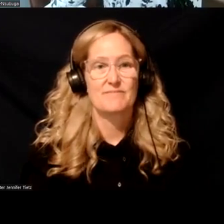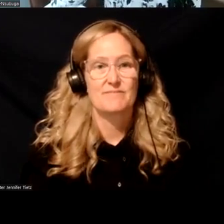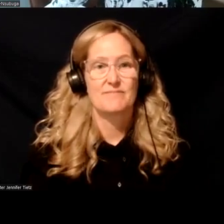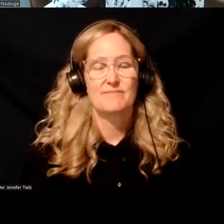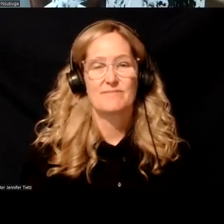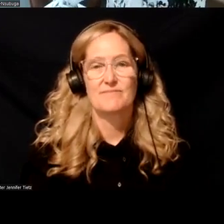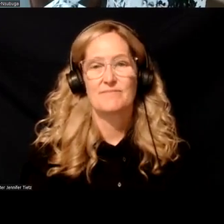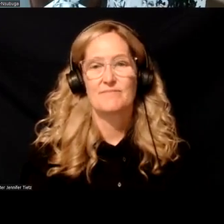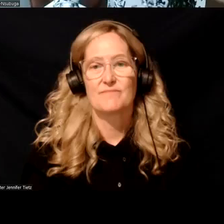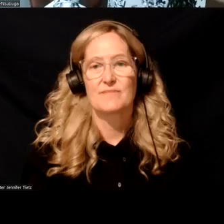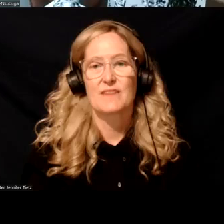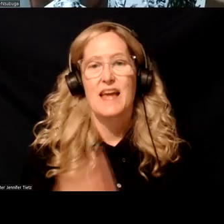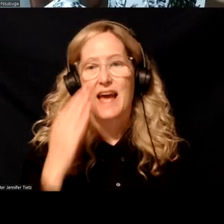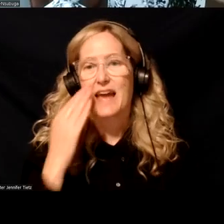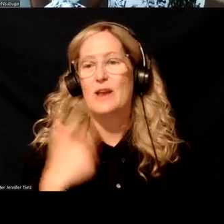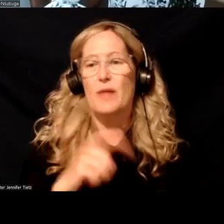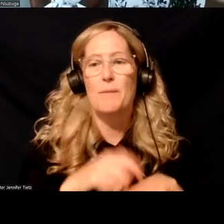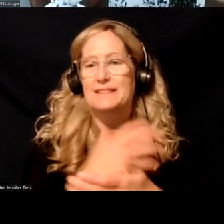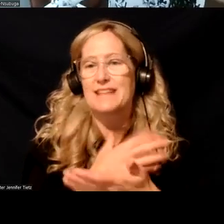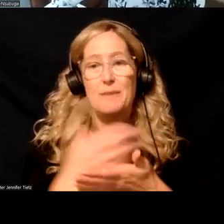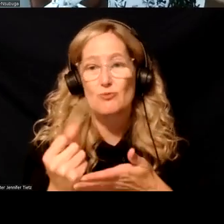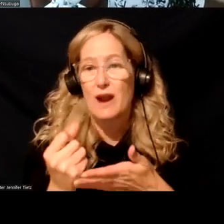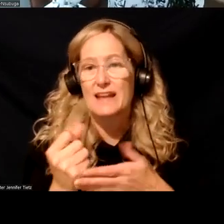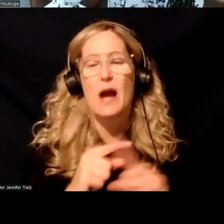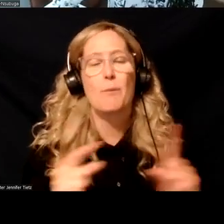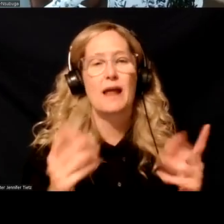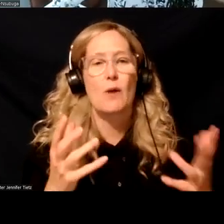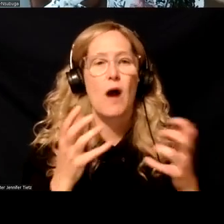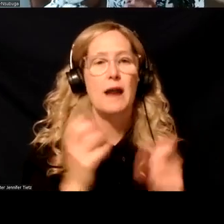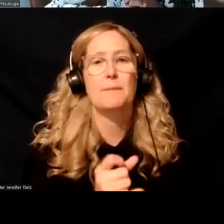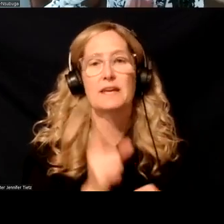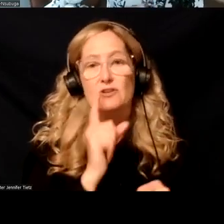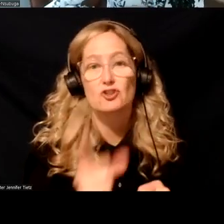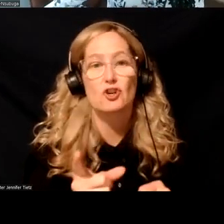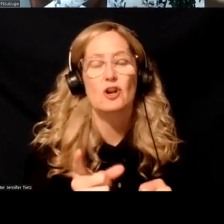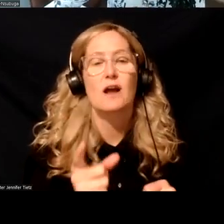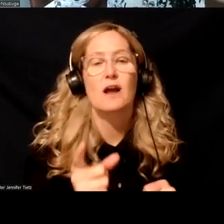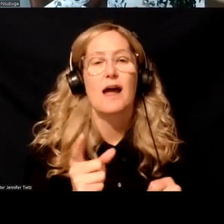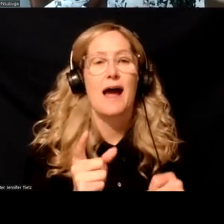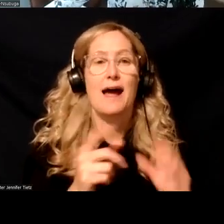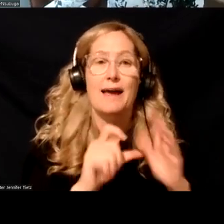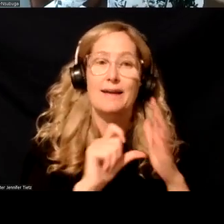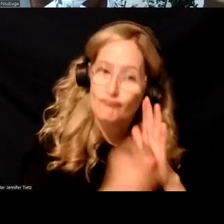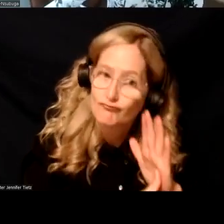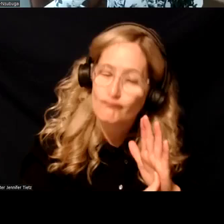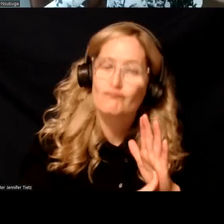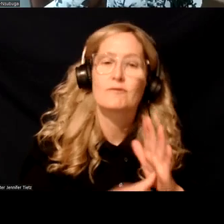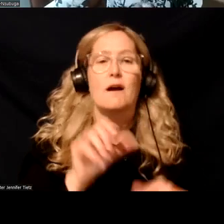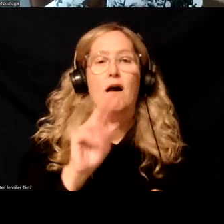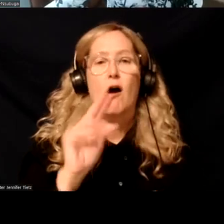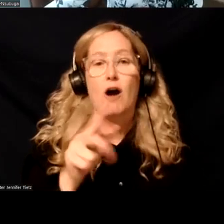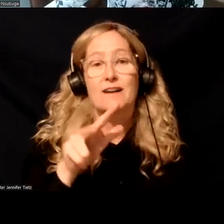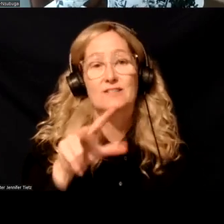And I know I'm probably running out of time, but I would like to make sure I highlight that August 31st